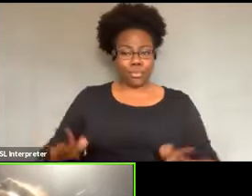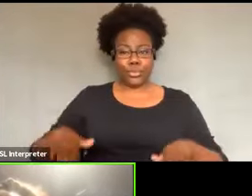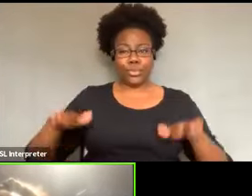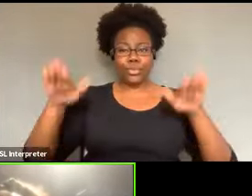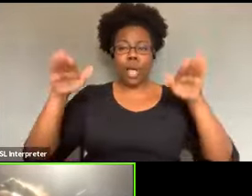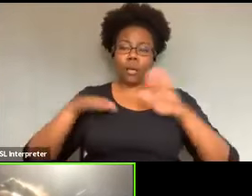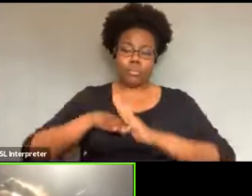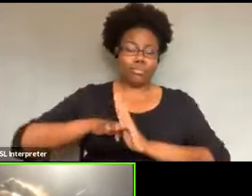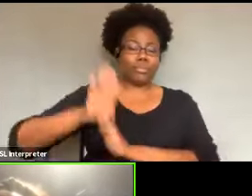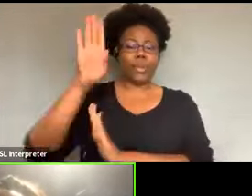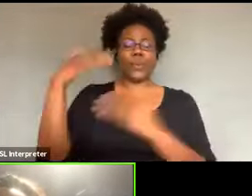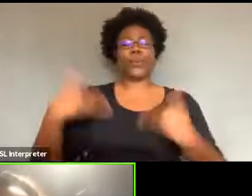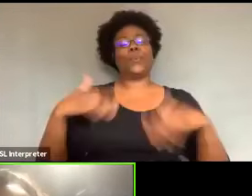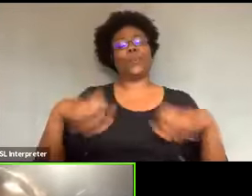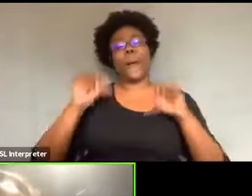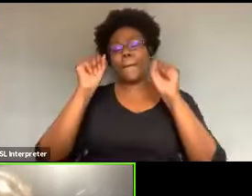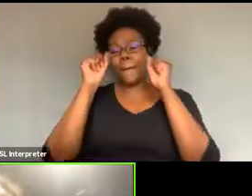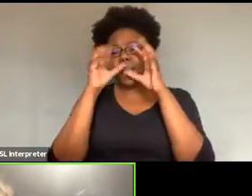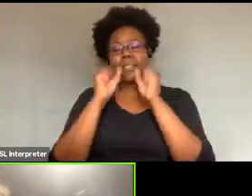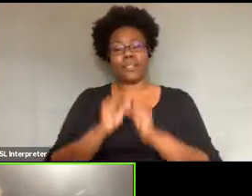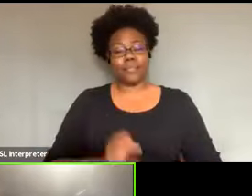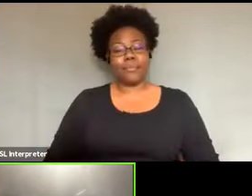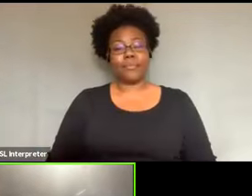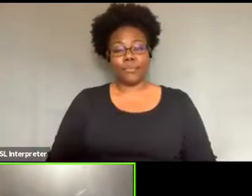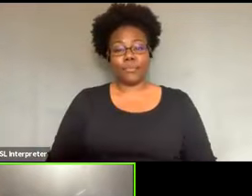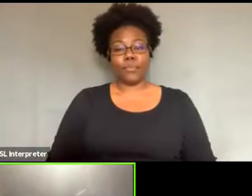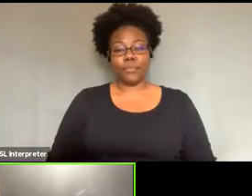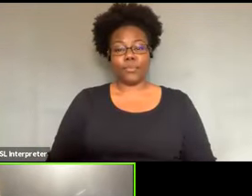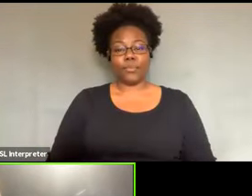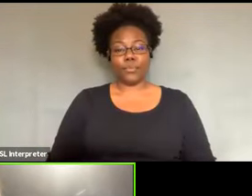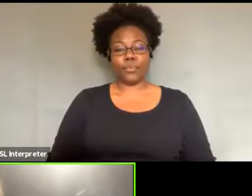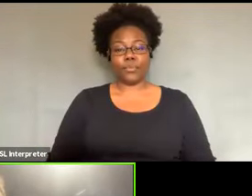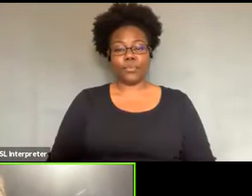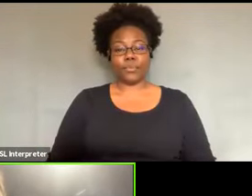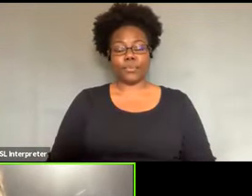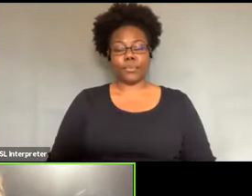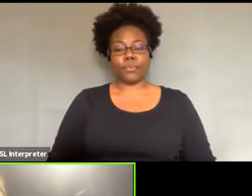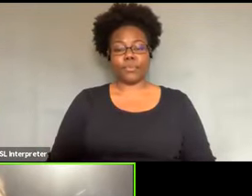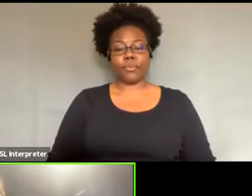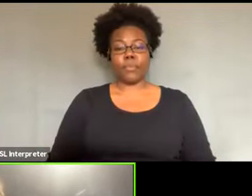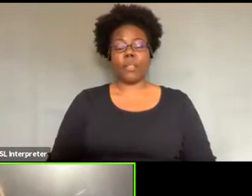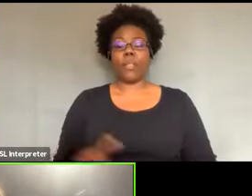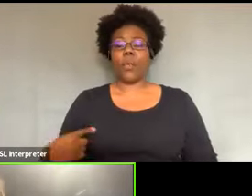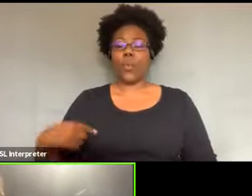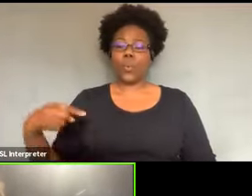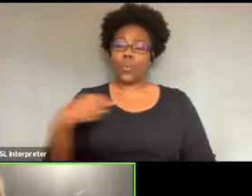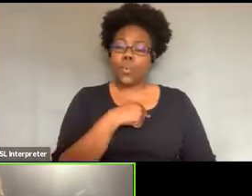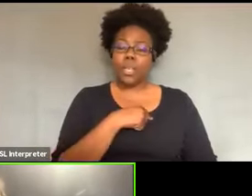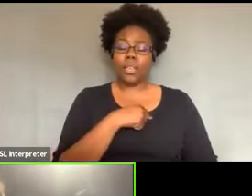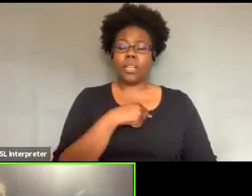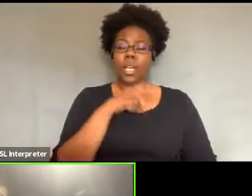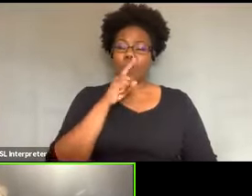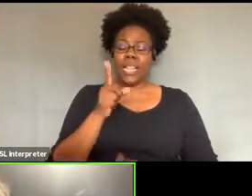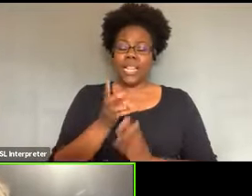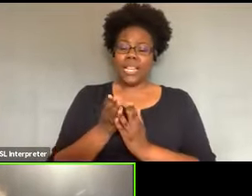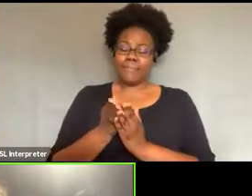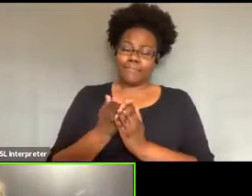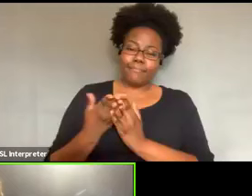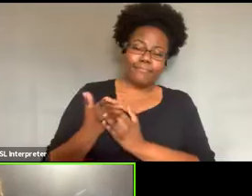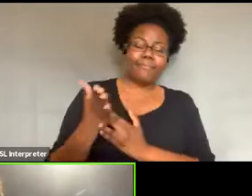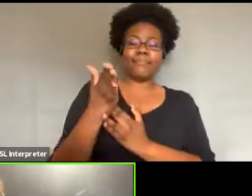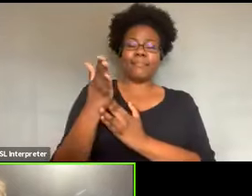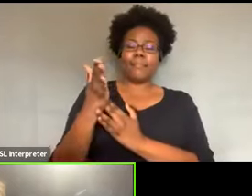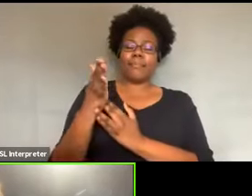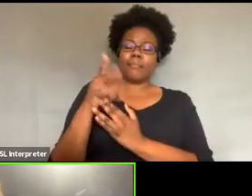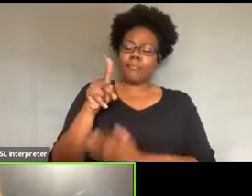there was, um, we had, we, we, we have been the pioneers of African culture. We are the premier